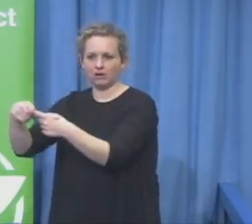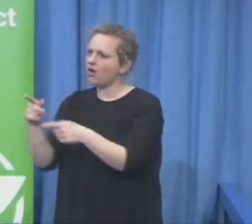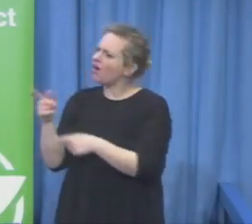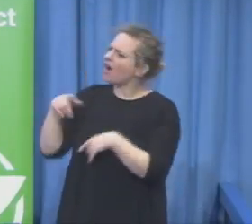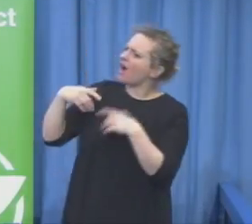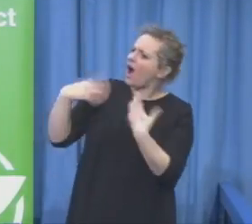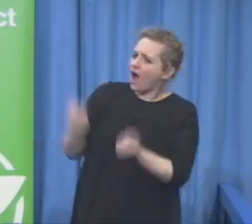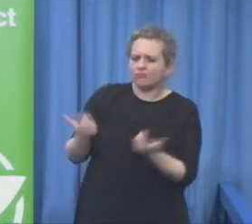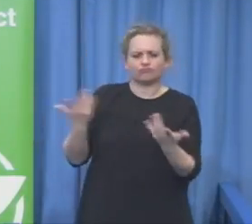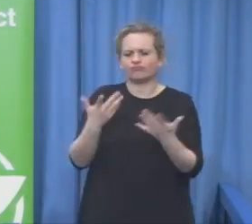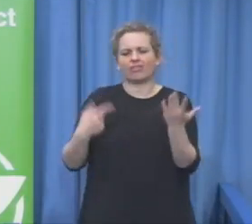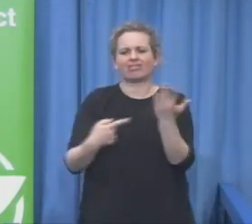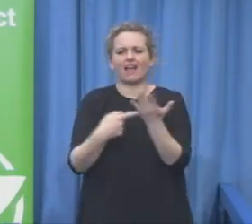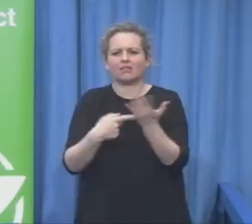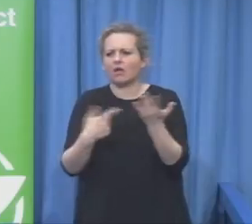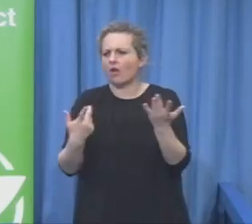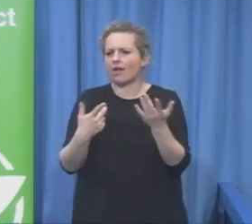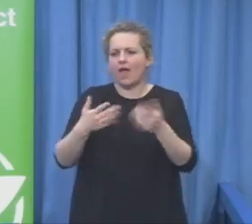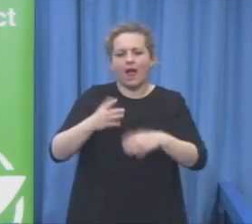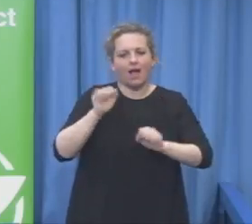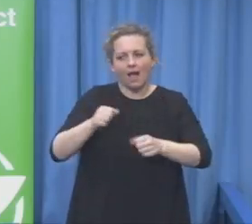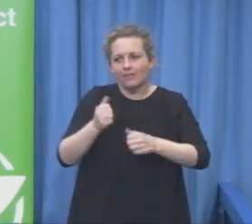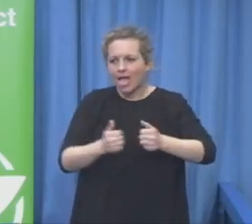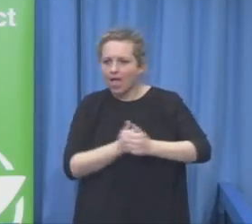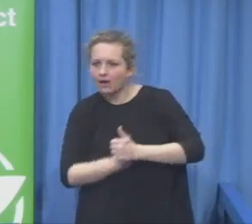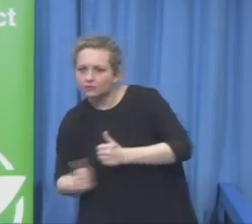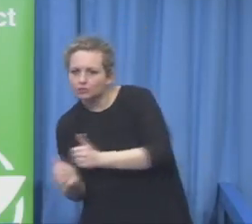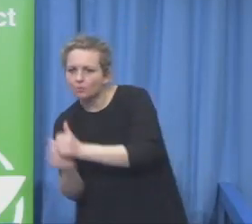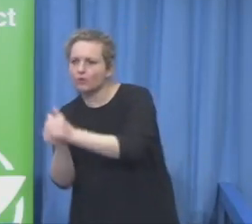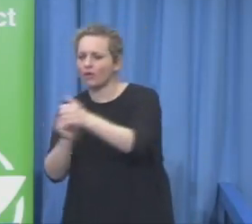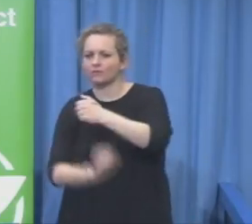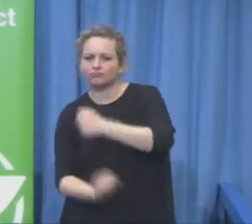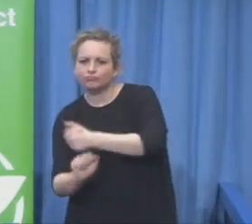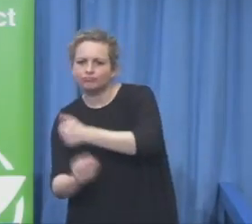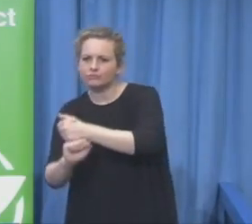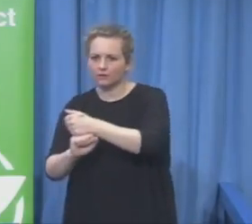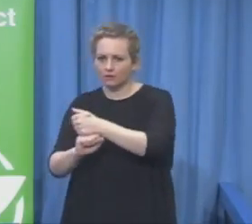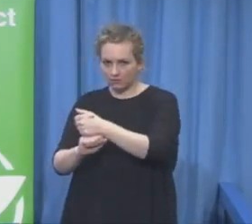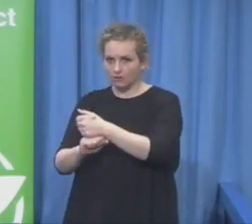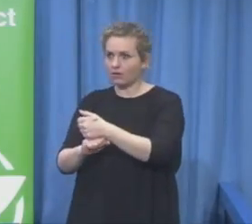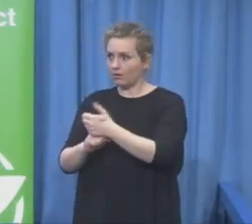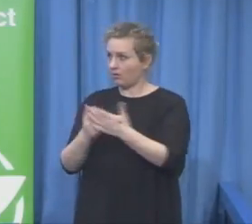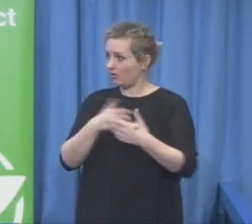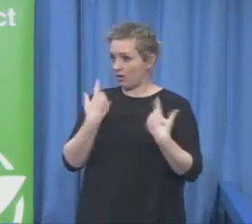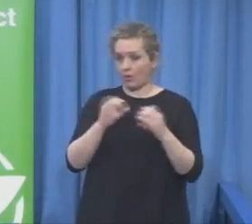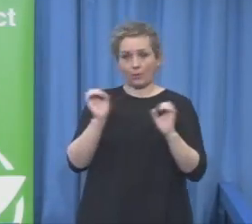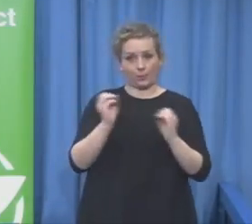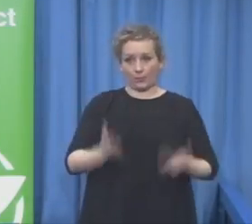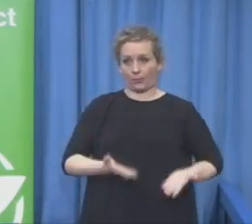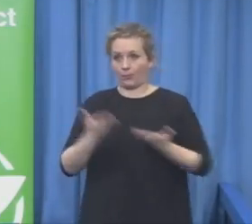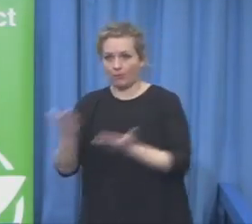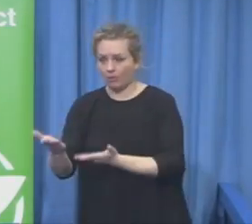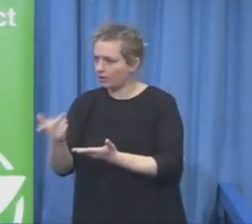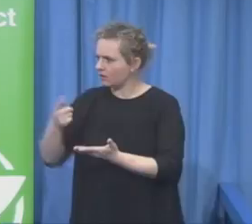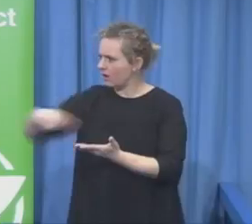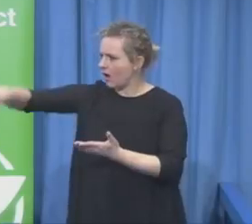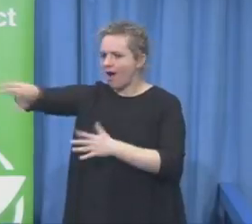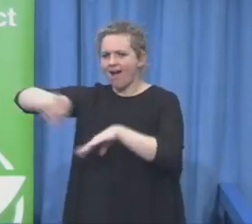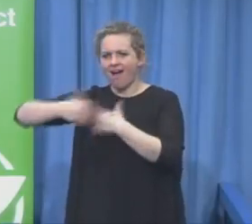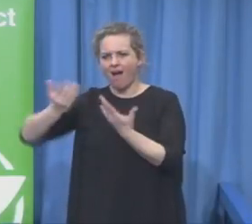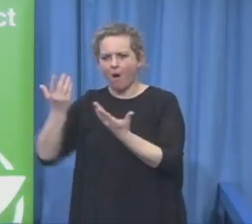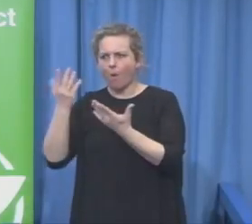accessible for people with learning difficulties. And that's the reason why people with learning